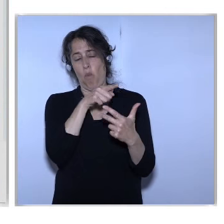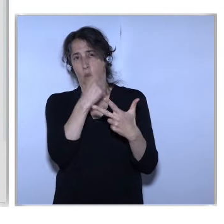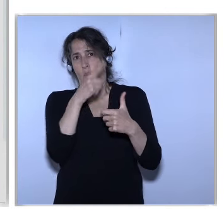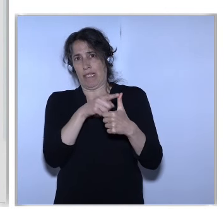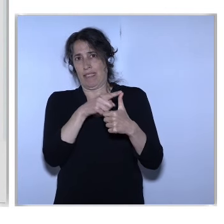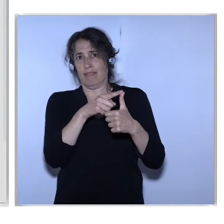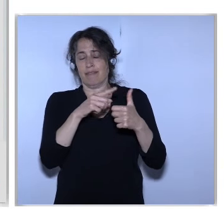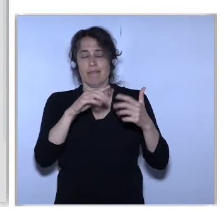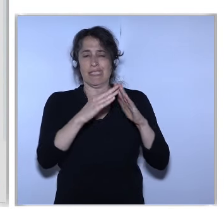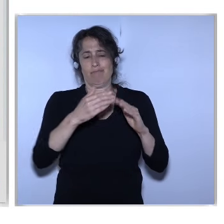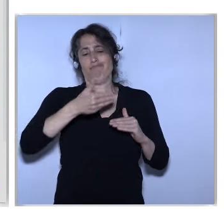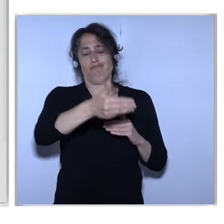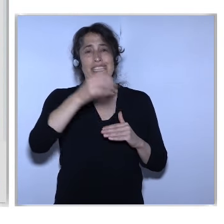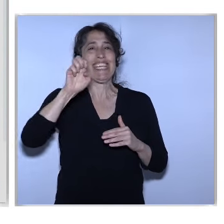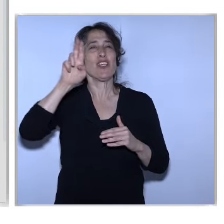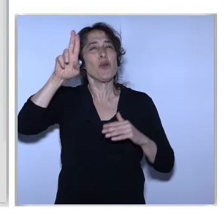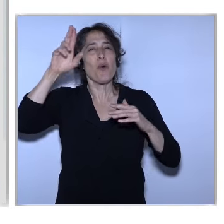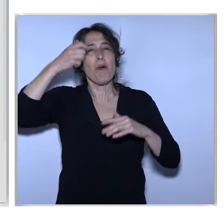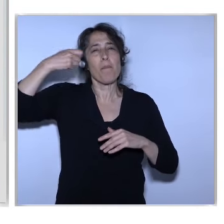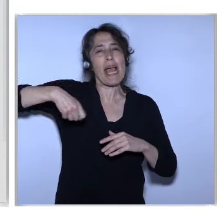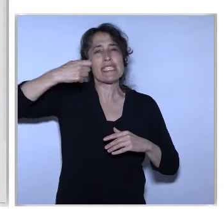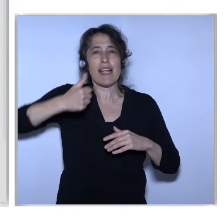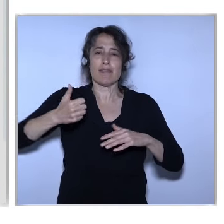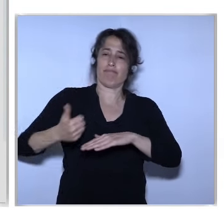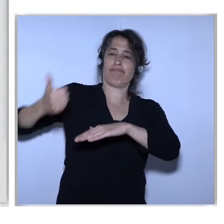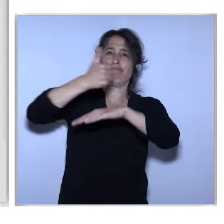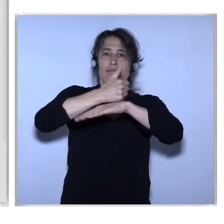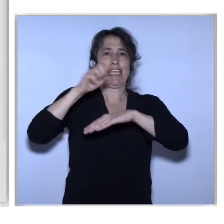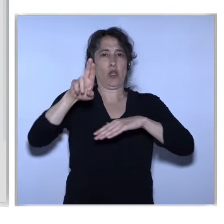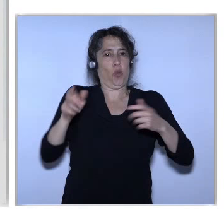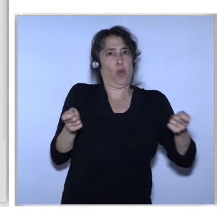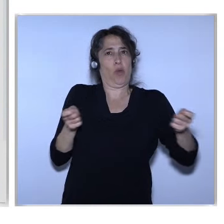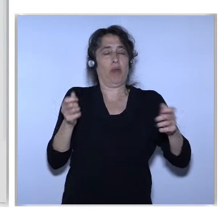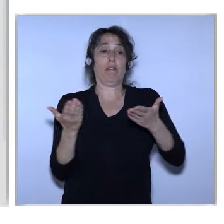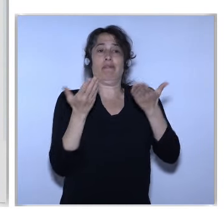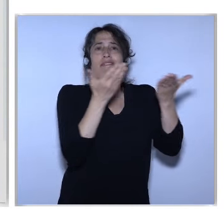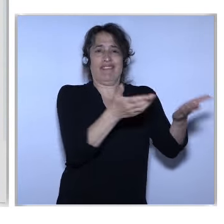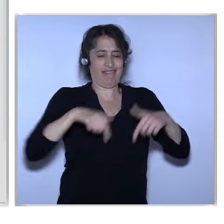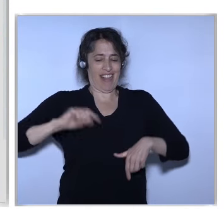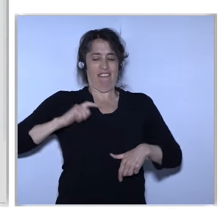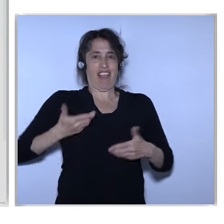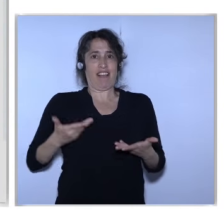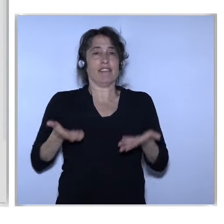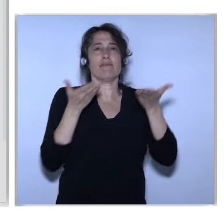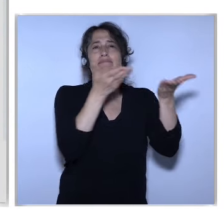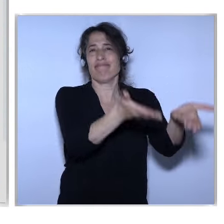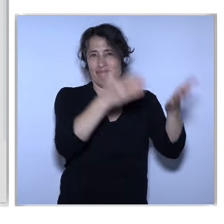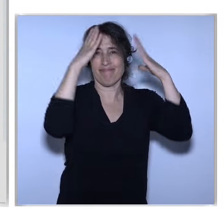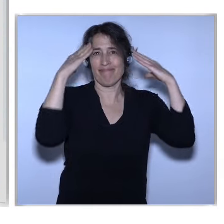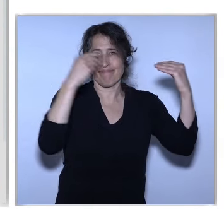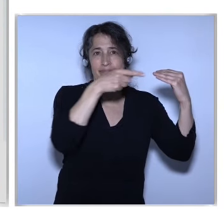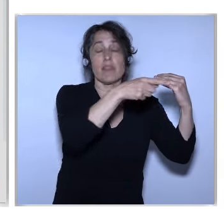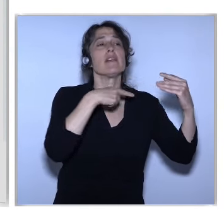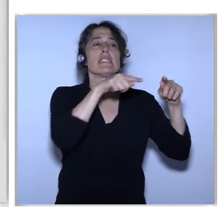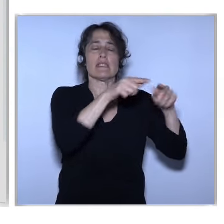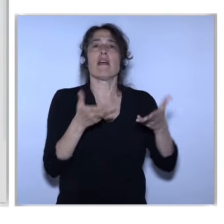Already Started With Several Of Their People How To Move On How To Link This Development To The Urban Agenda Which Is One Of